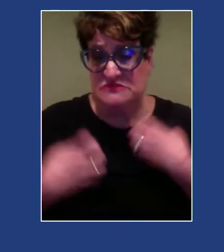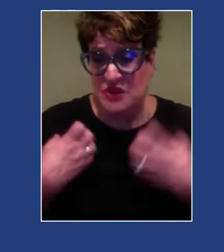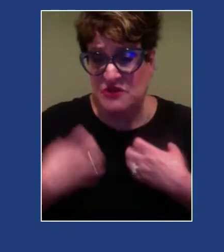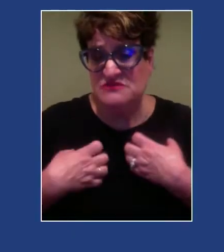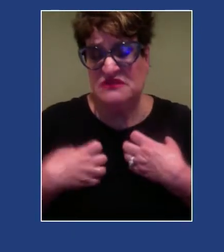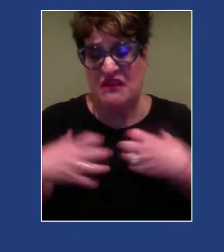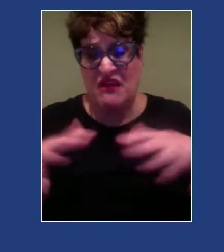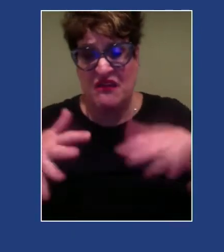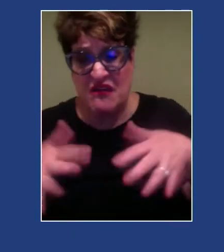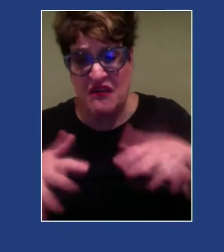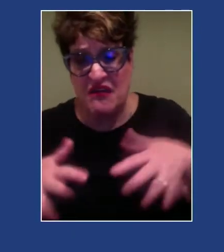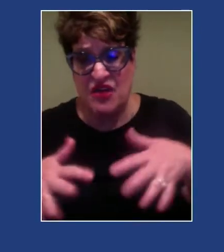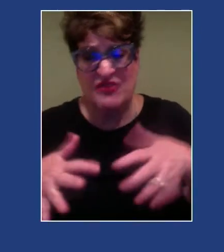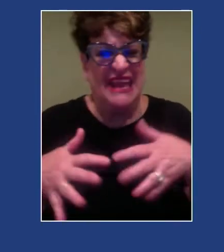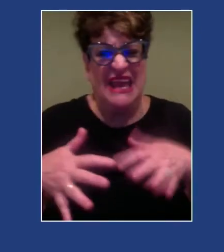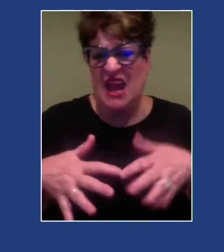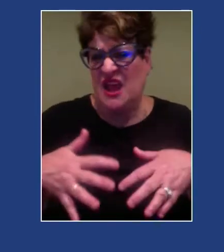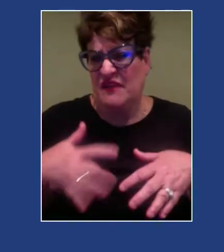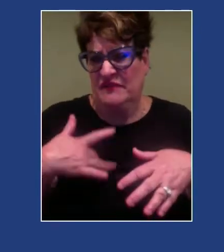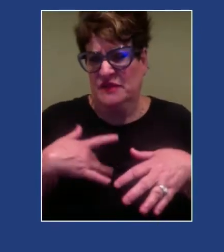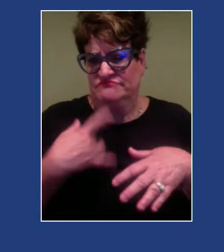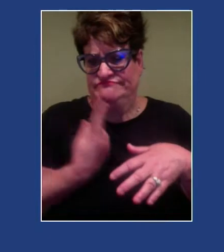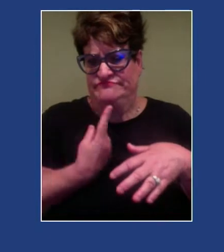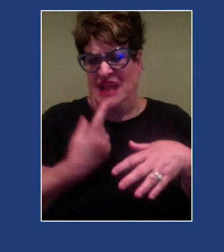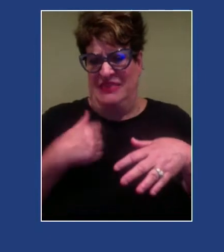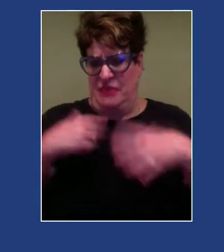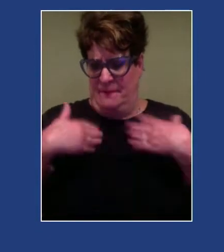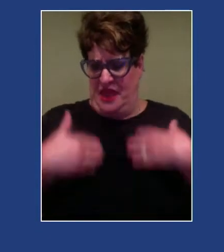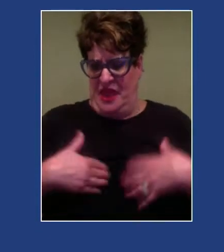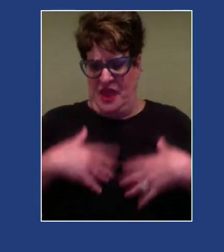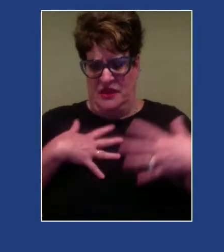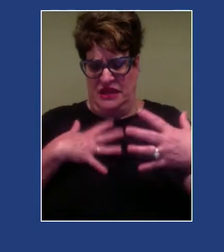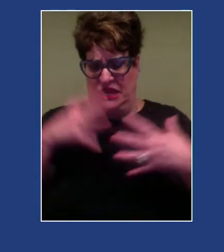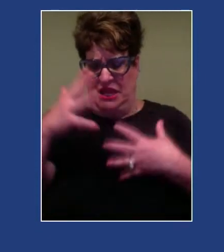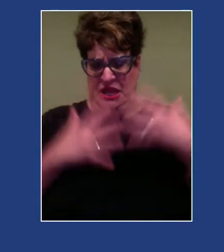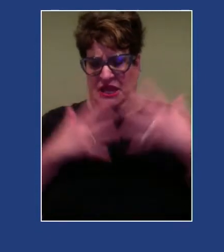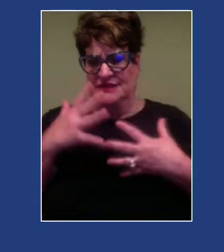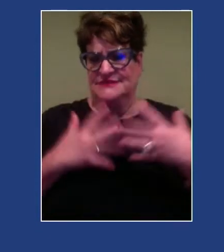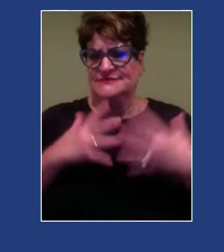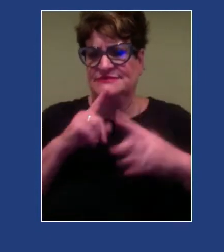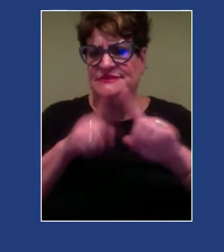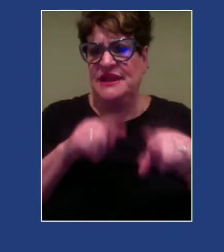somatization, or the ways that the body experiences emotion.